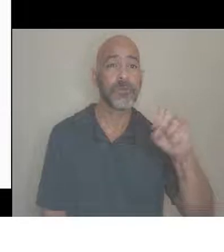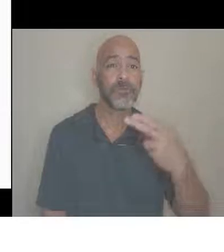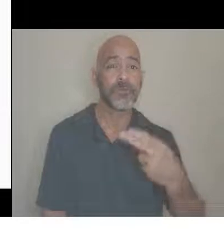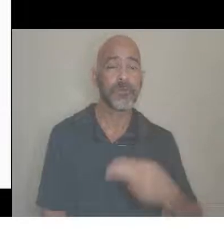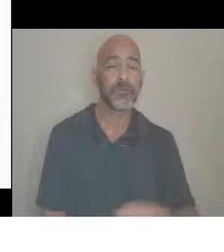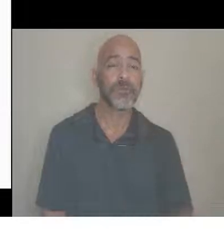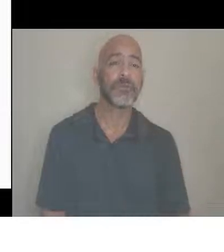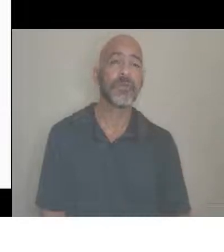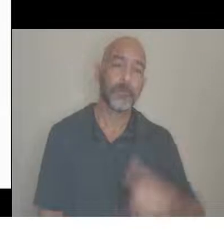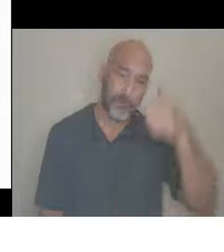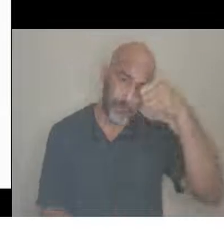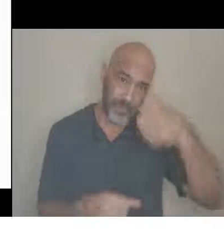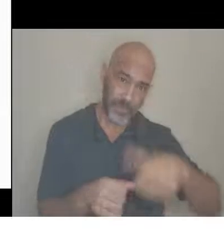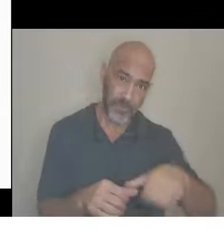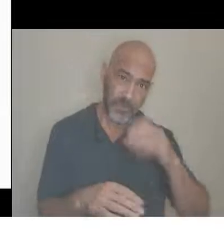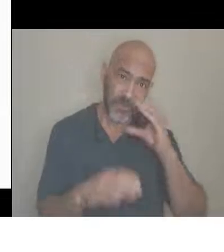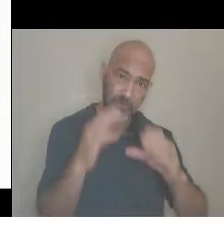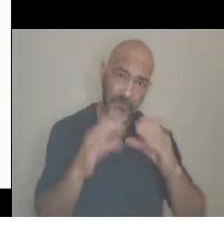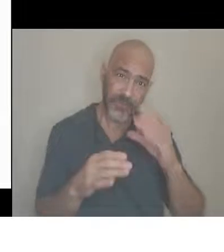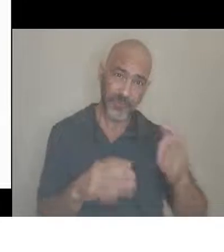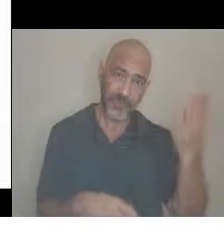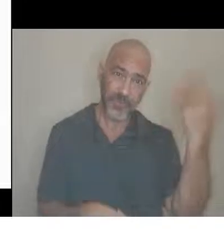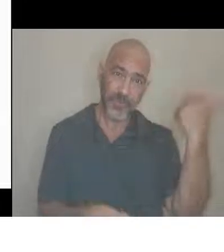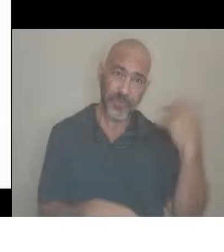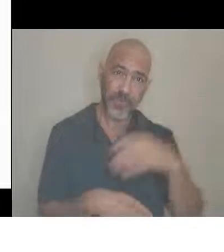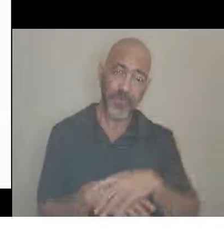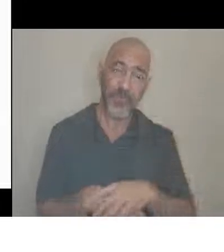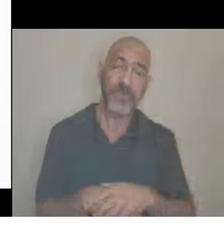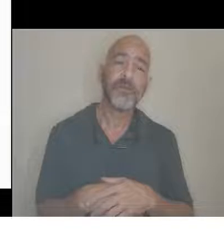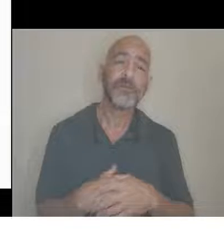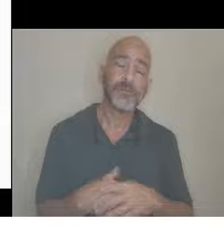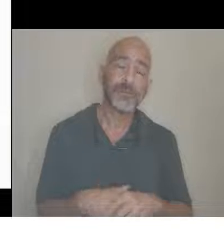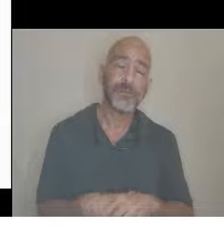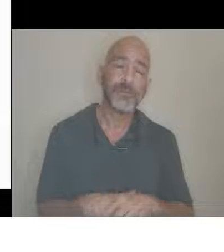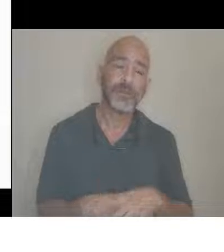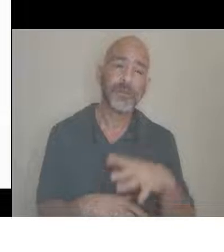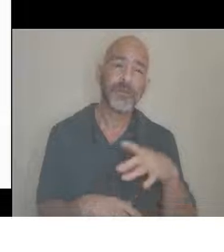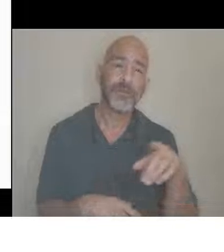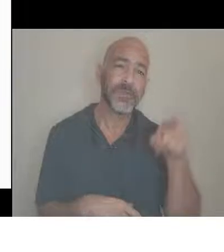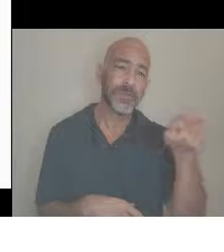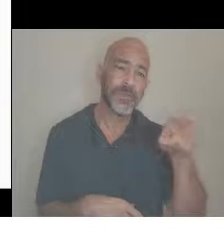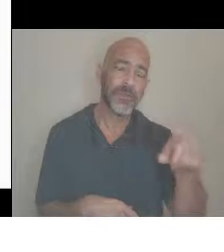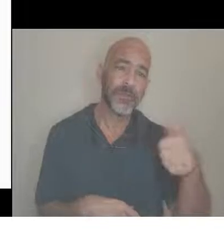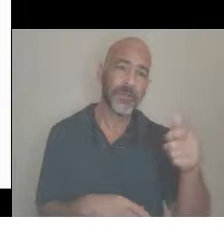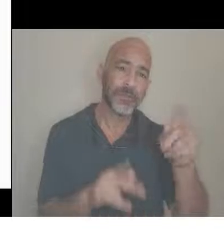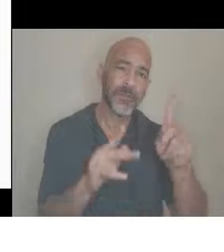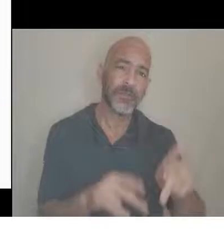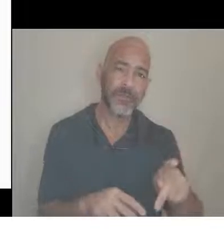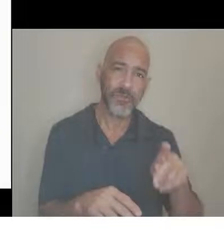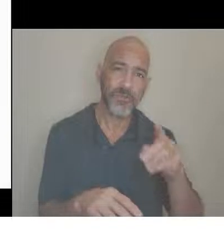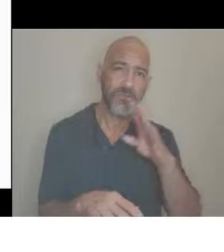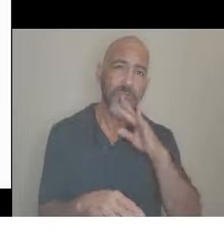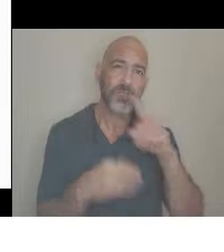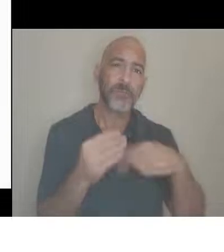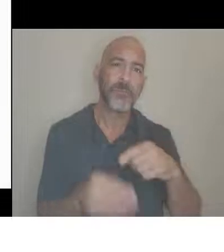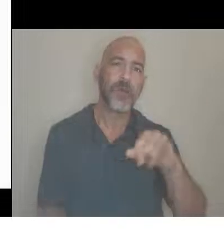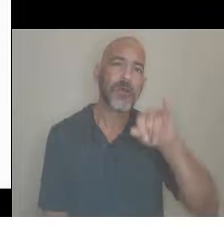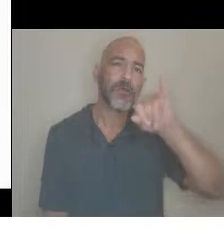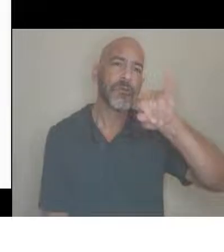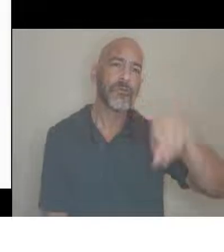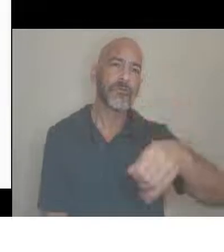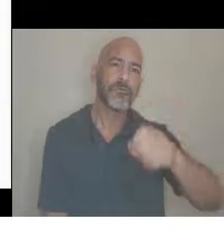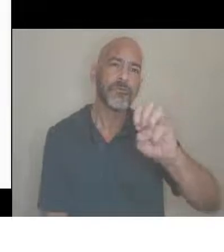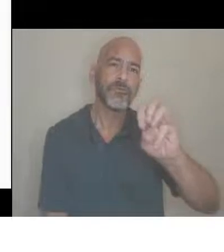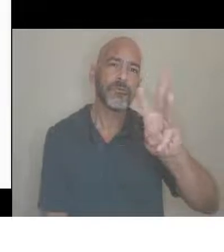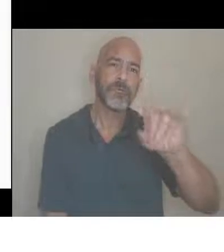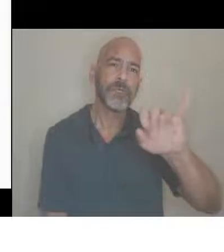conversation with someone and they talked about chewing someone down. They did not mean it badly. They